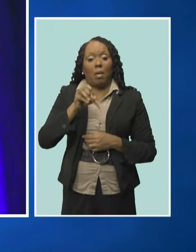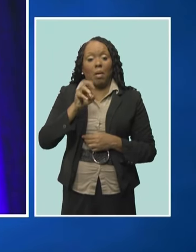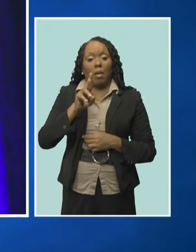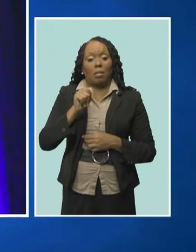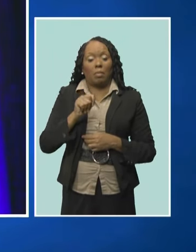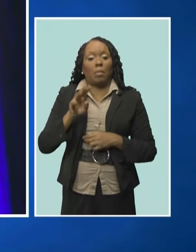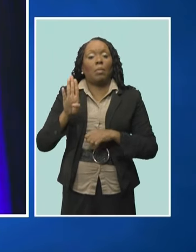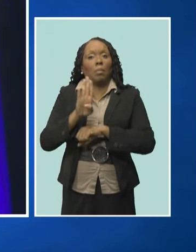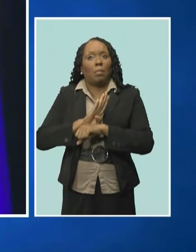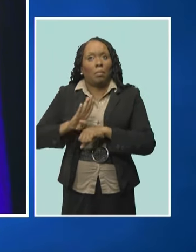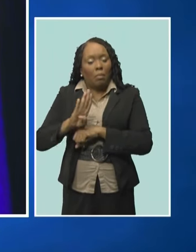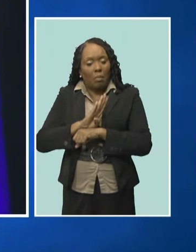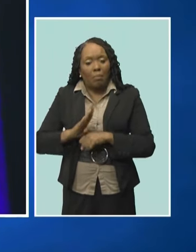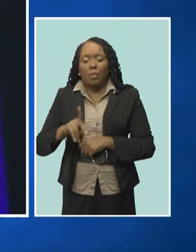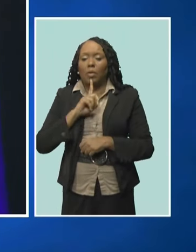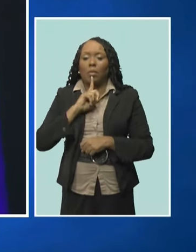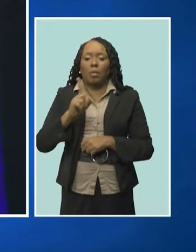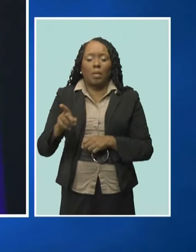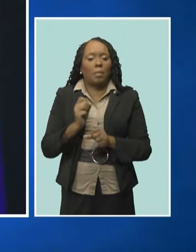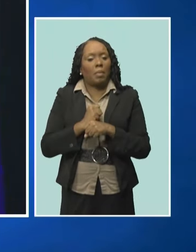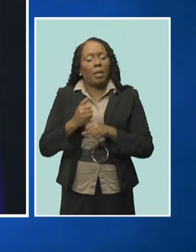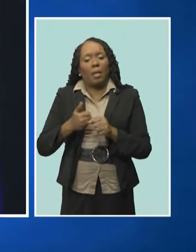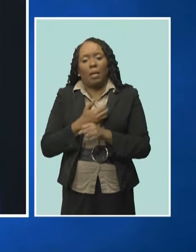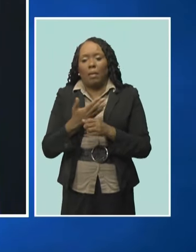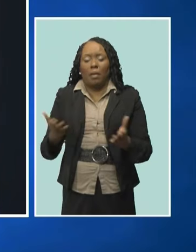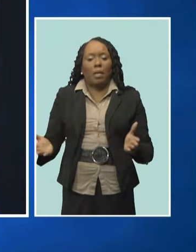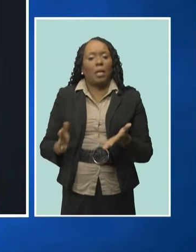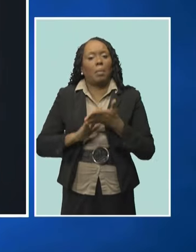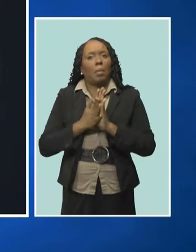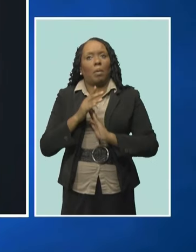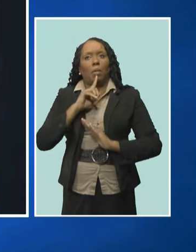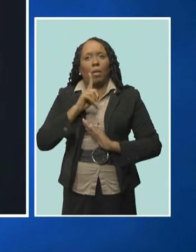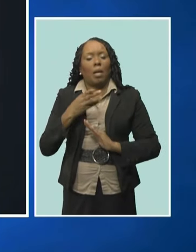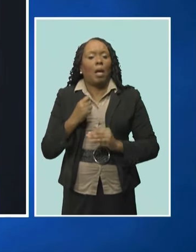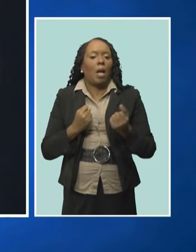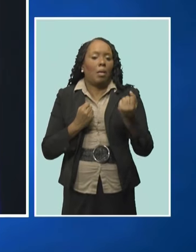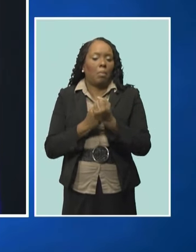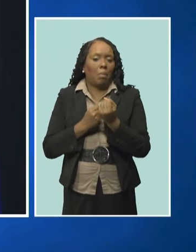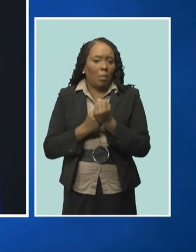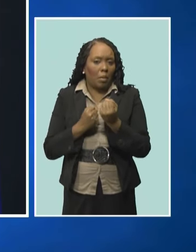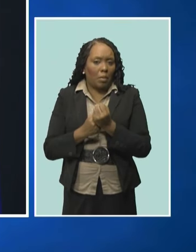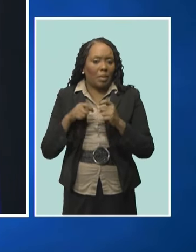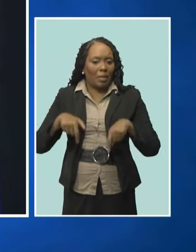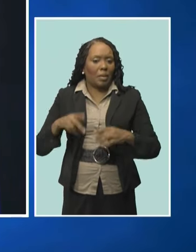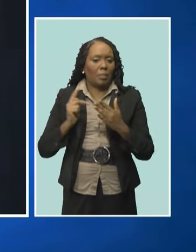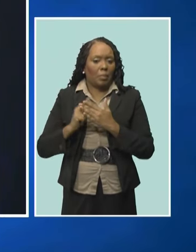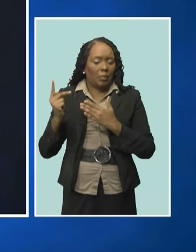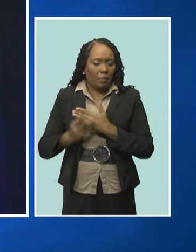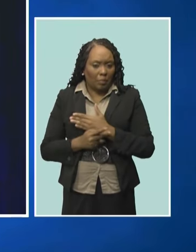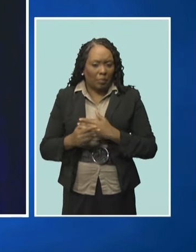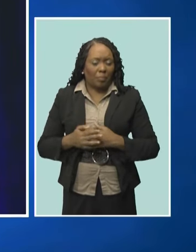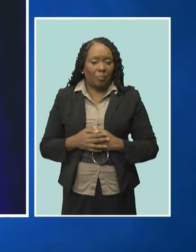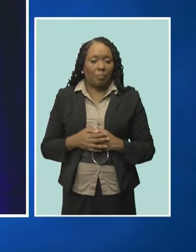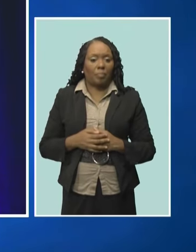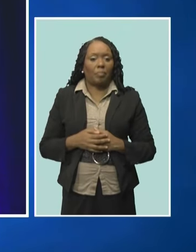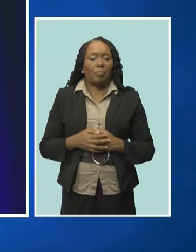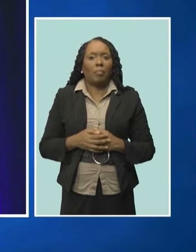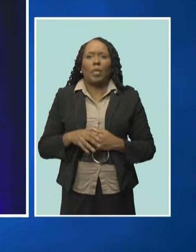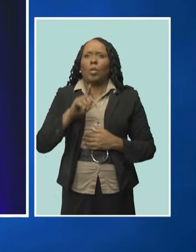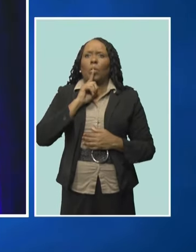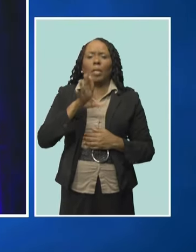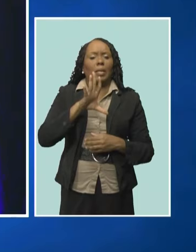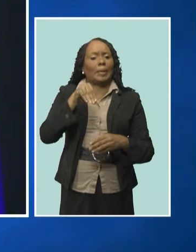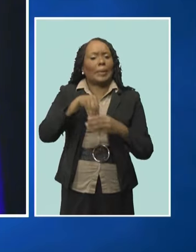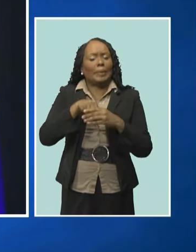and made it a reality through their commitment to sponsorship. This level of investment